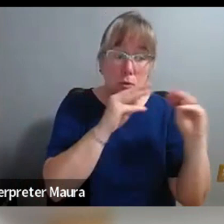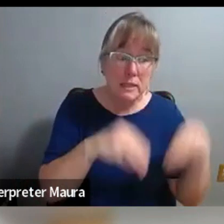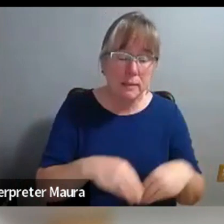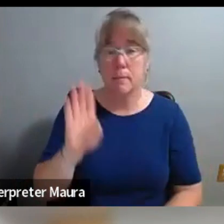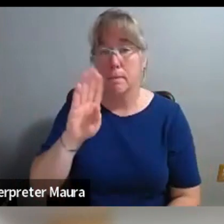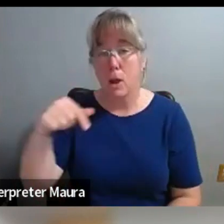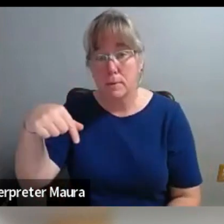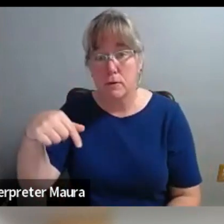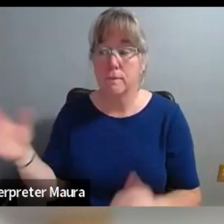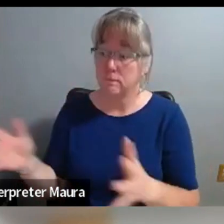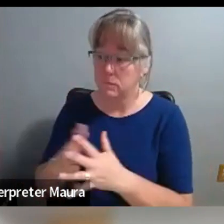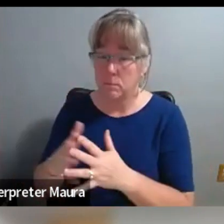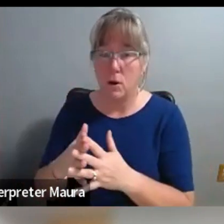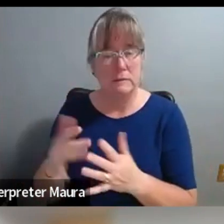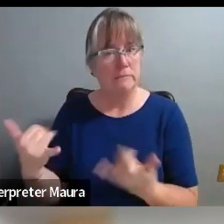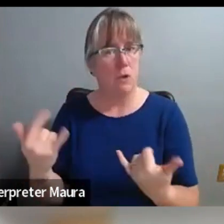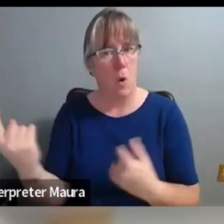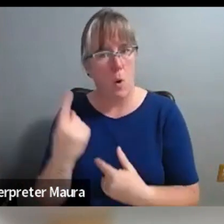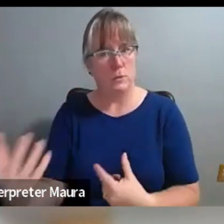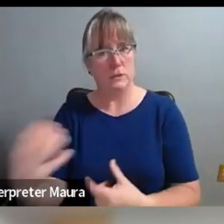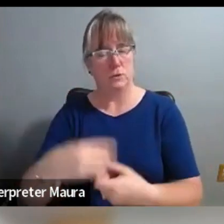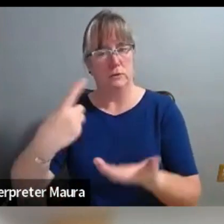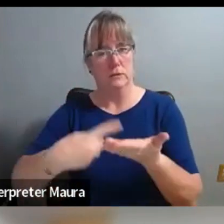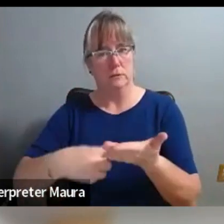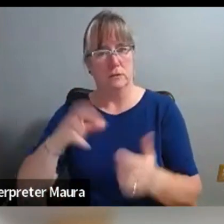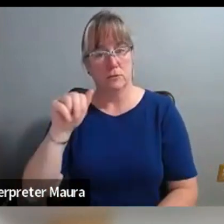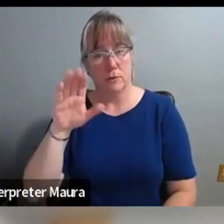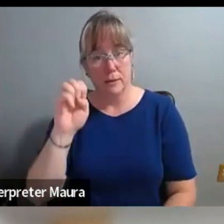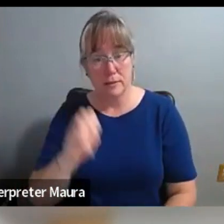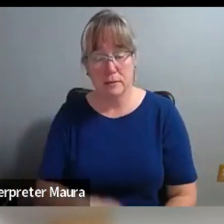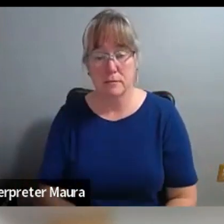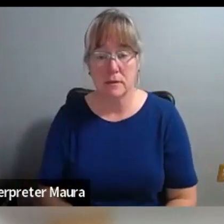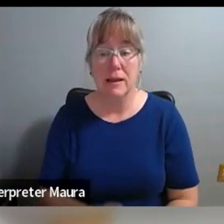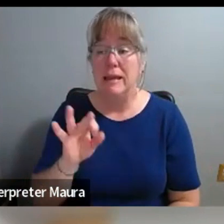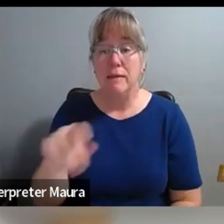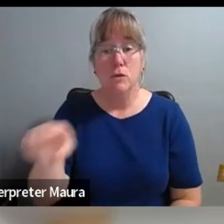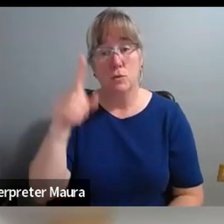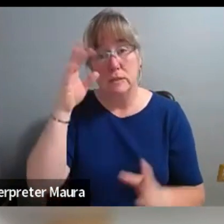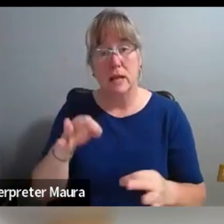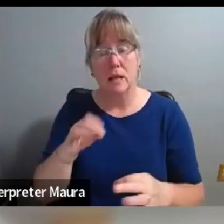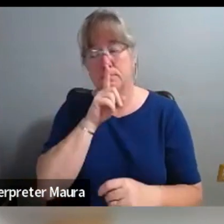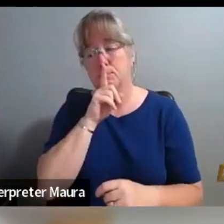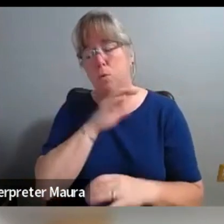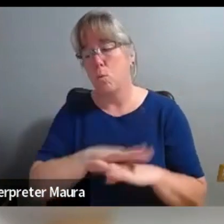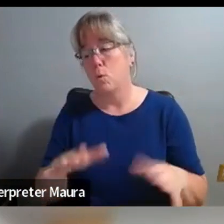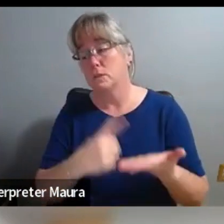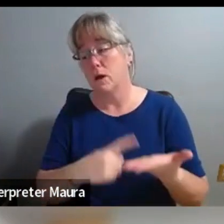without talking about race. Even choosing not to talk about it, you're talking about it.